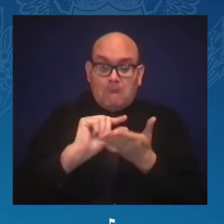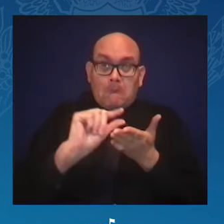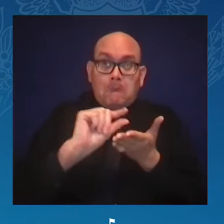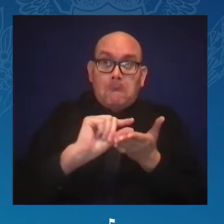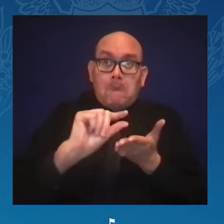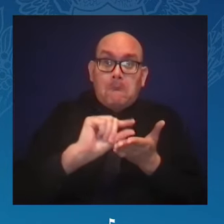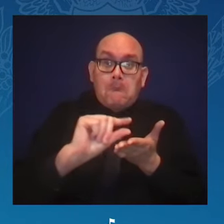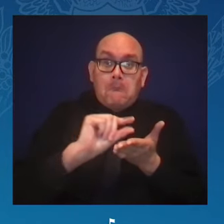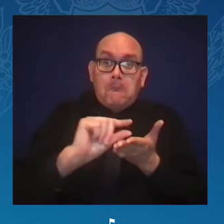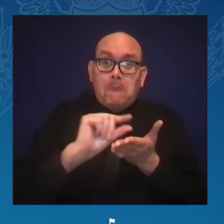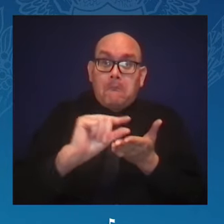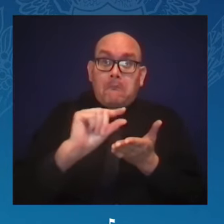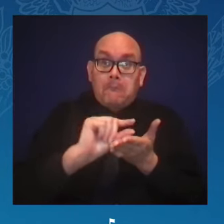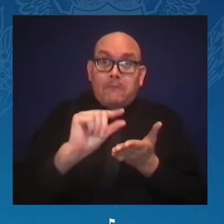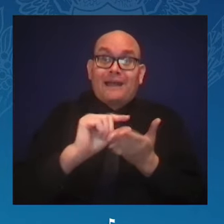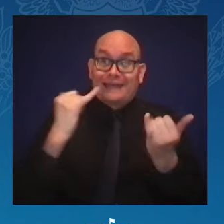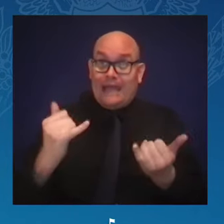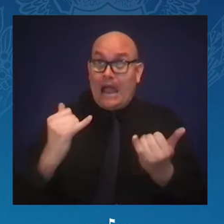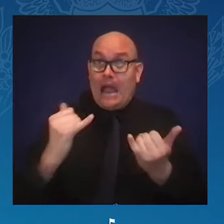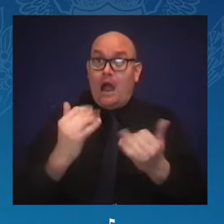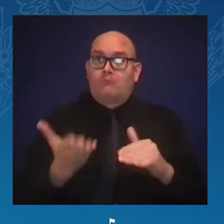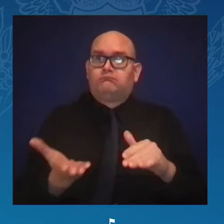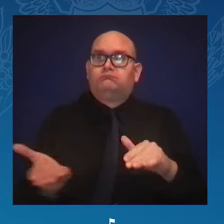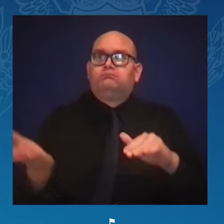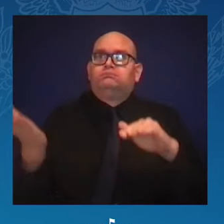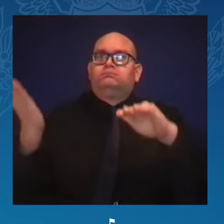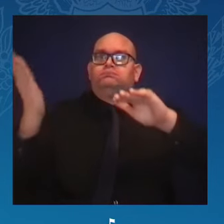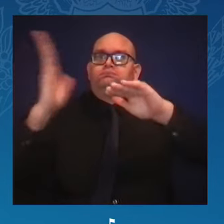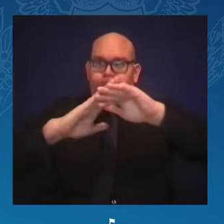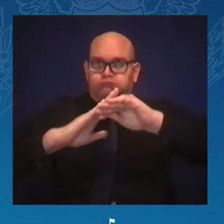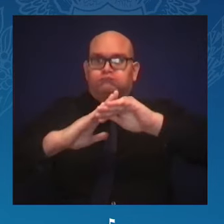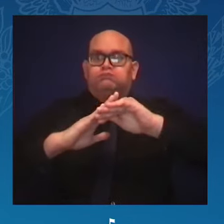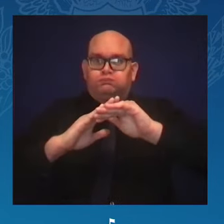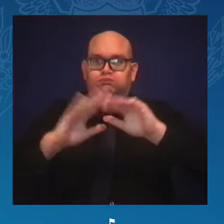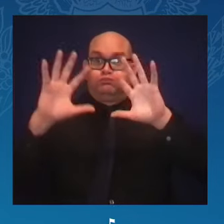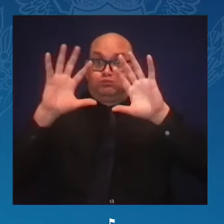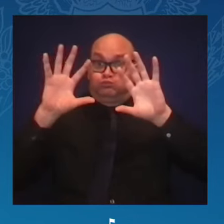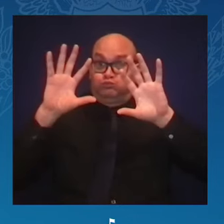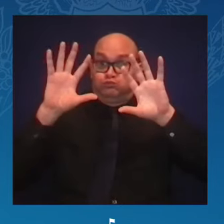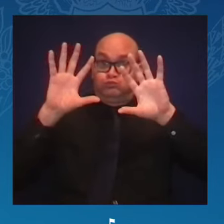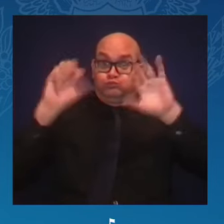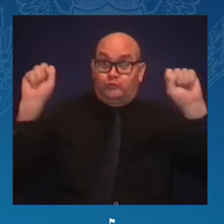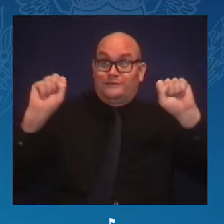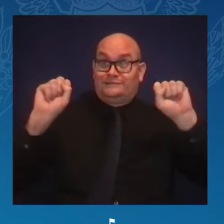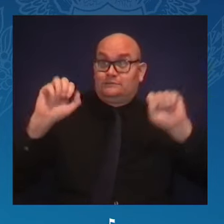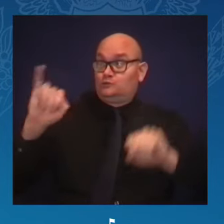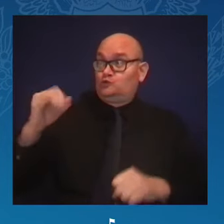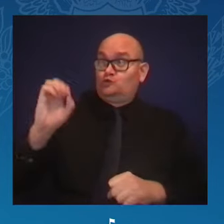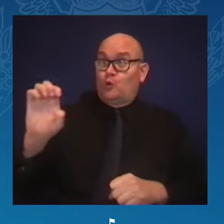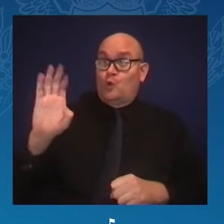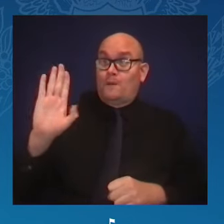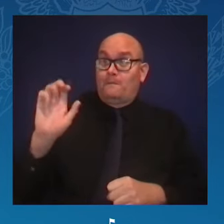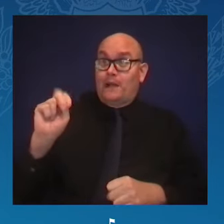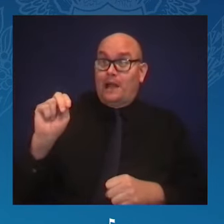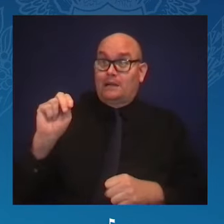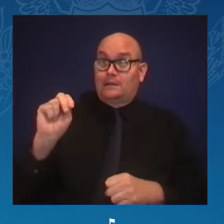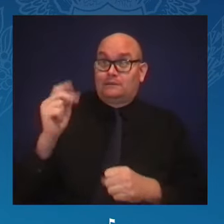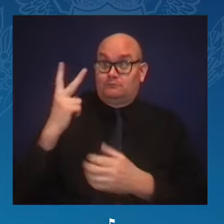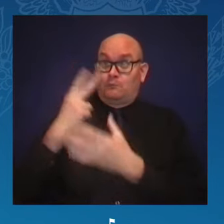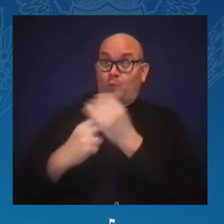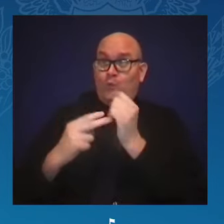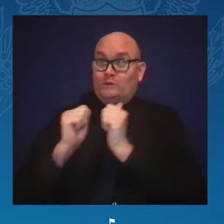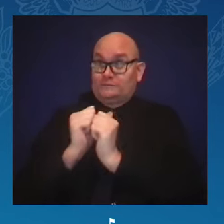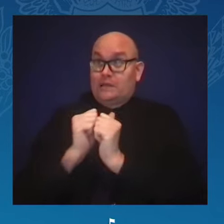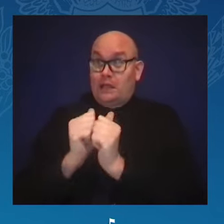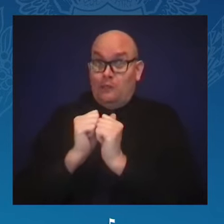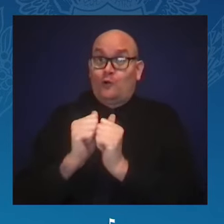Harris works in partnership with President Joe Biden to keep America vaccinated, rebuild our economy, reduce child poverty,